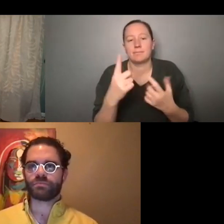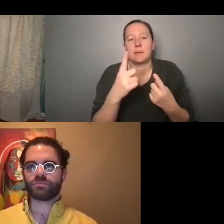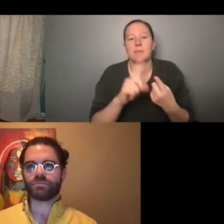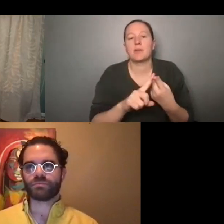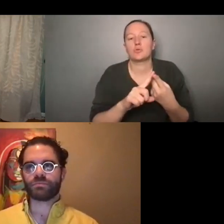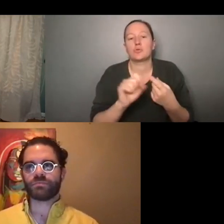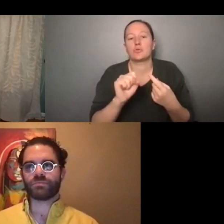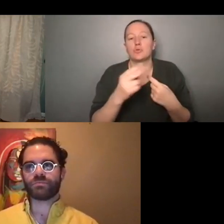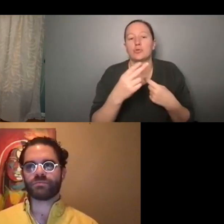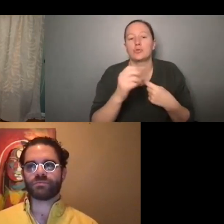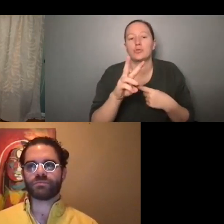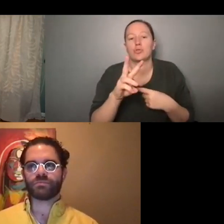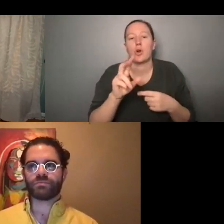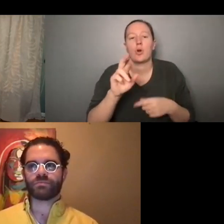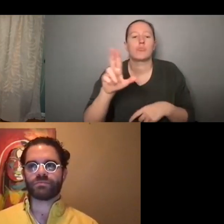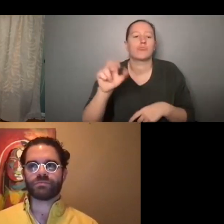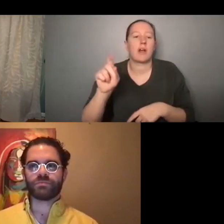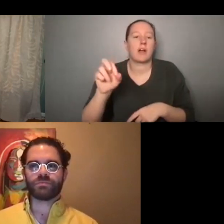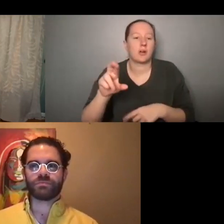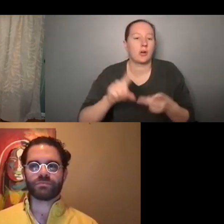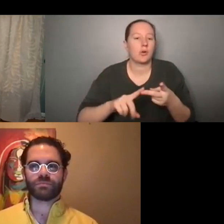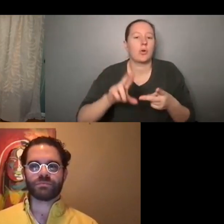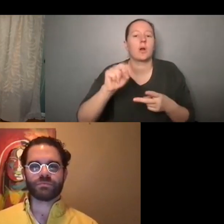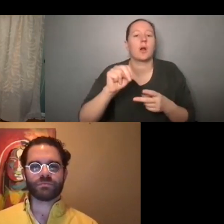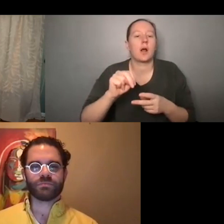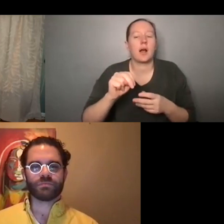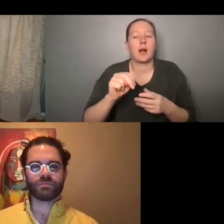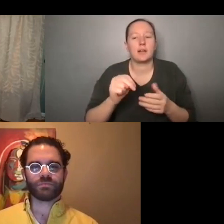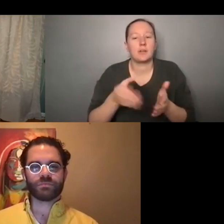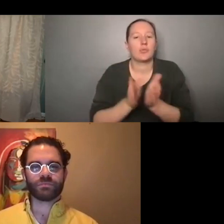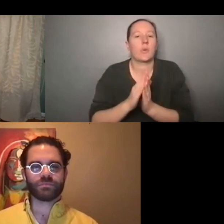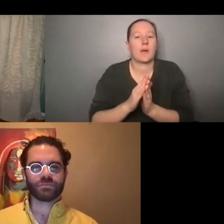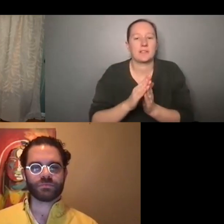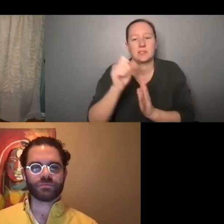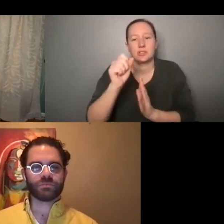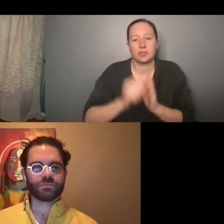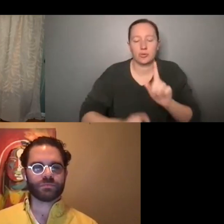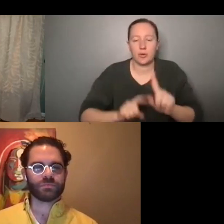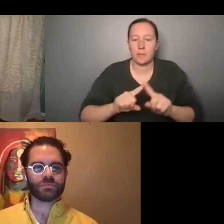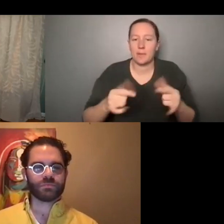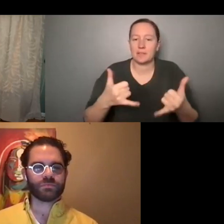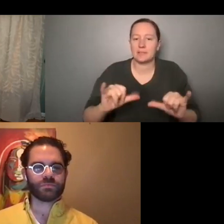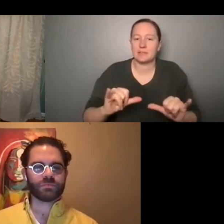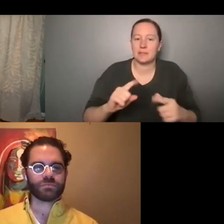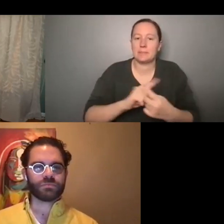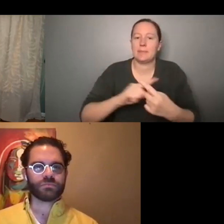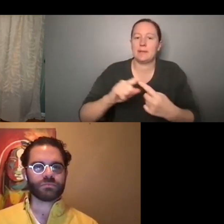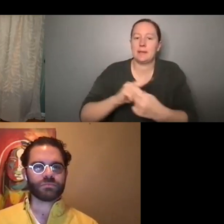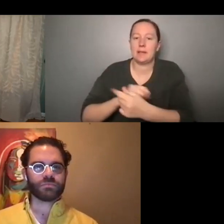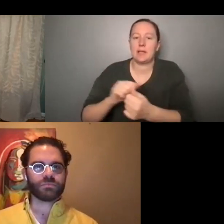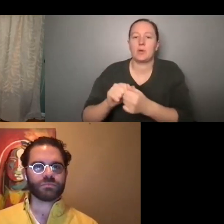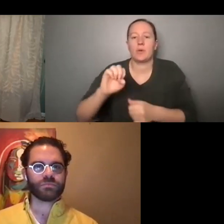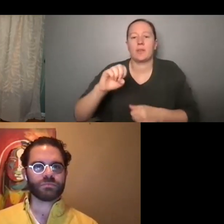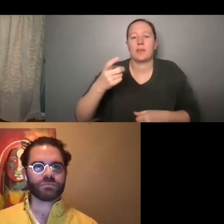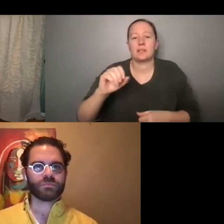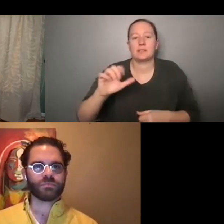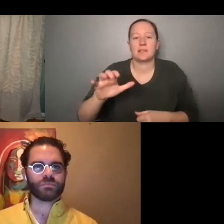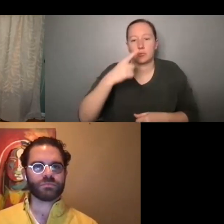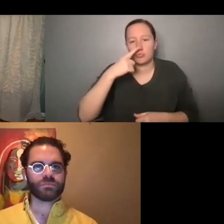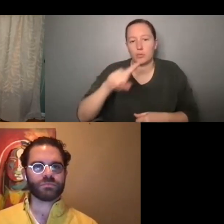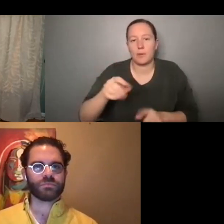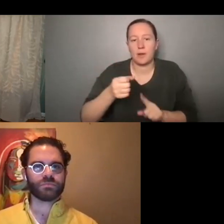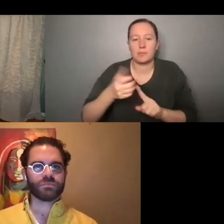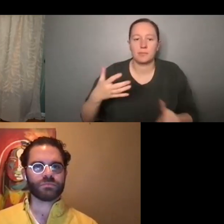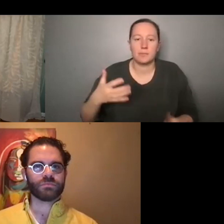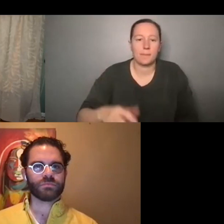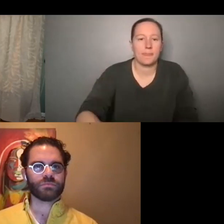um, you know, sending unsolicited scripts to everyone, but you're still kind of getting that FaceTime with execs. you want to talk a little bit about that